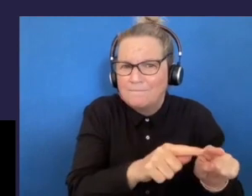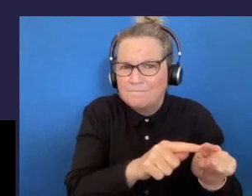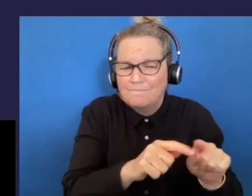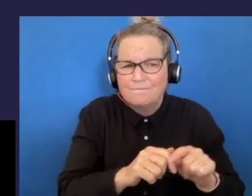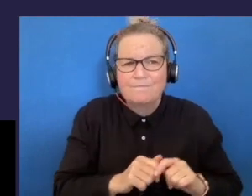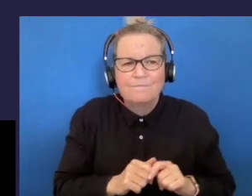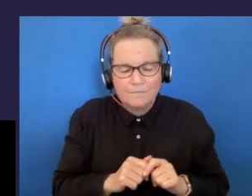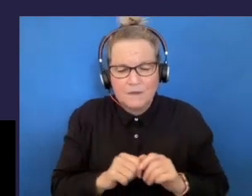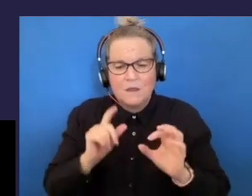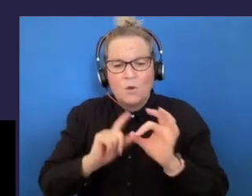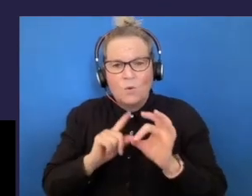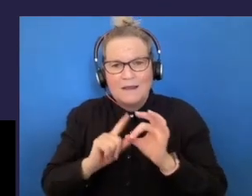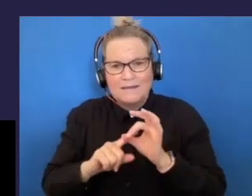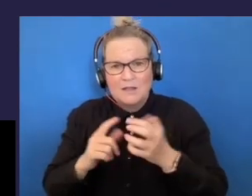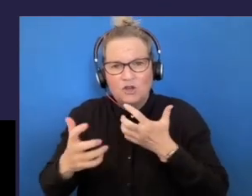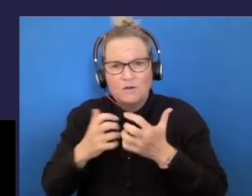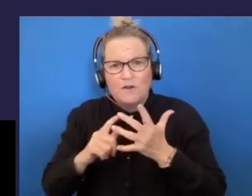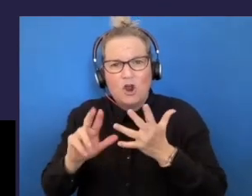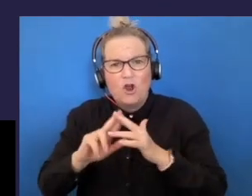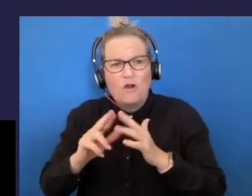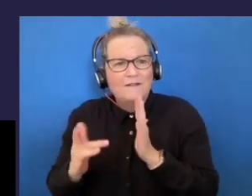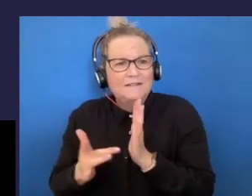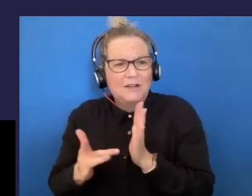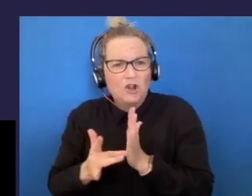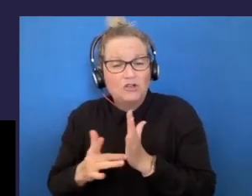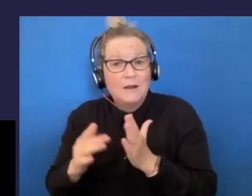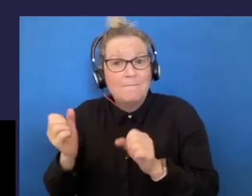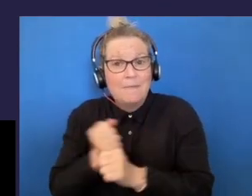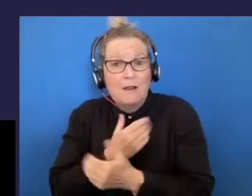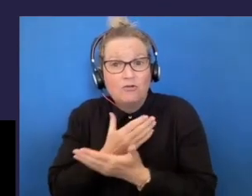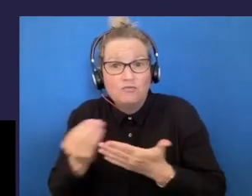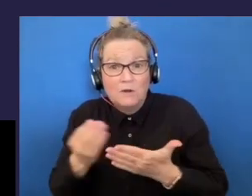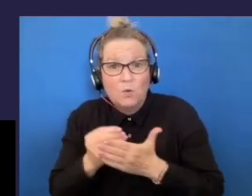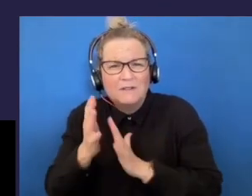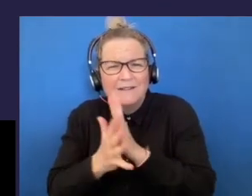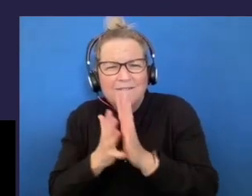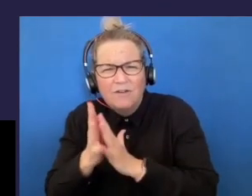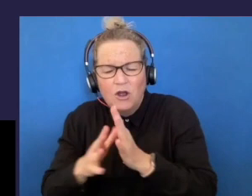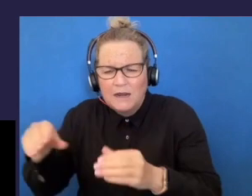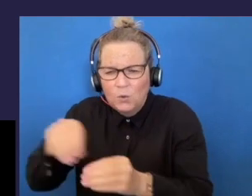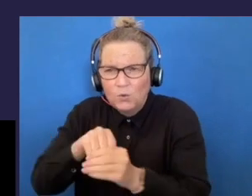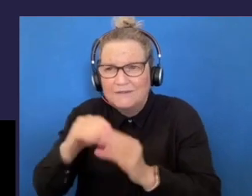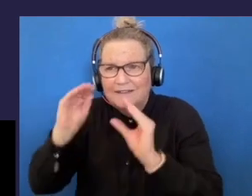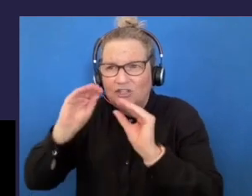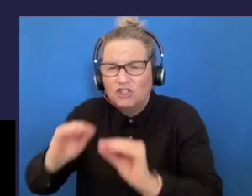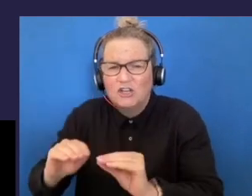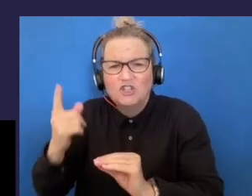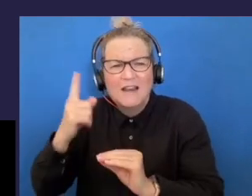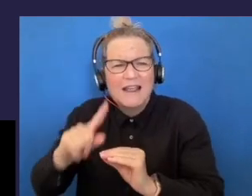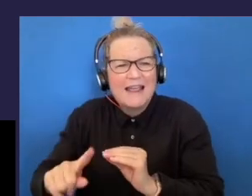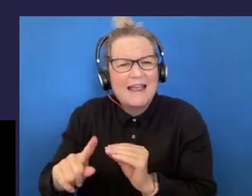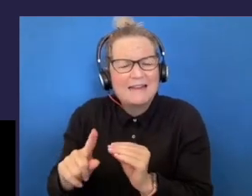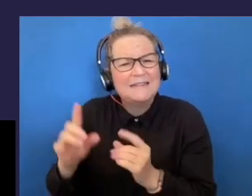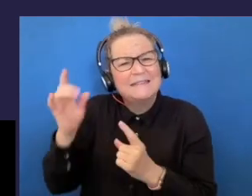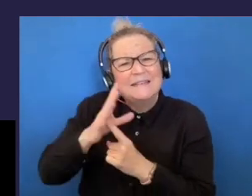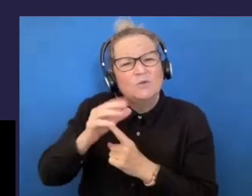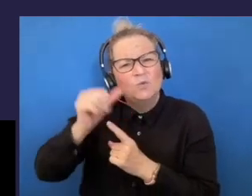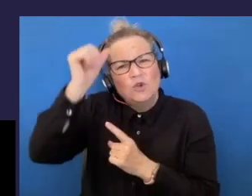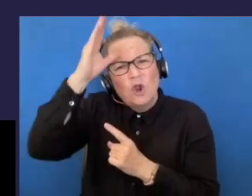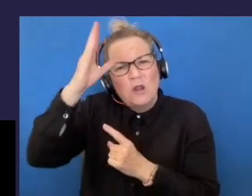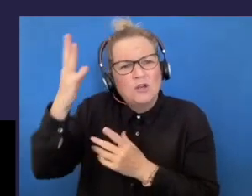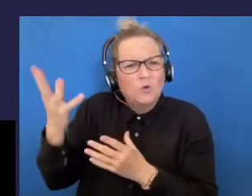Technology have produced some resources regarding the definition of inclusive education and the essential knowledge associated with it.